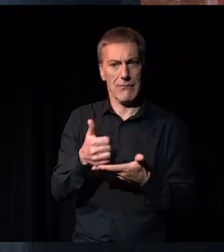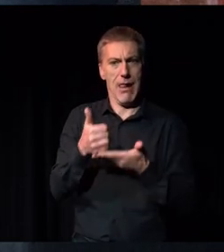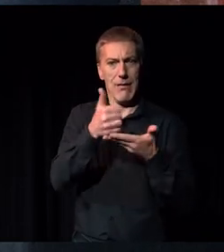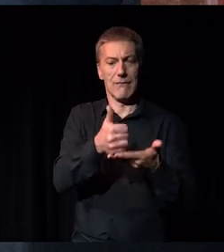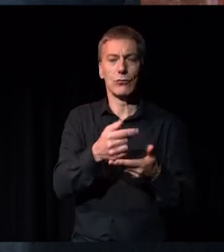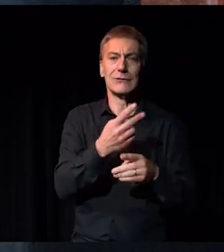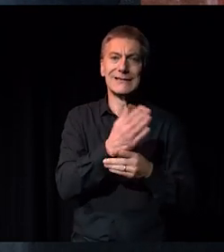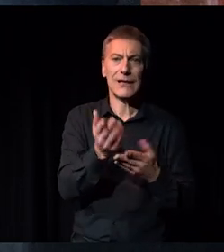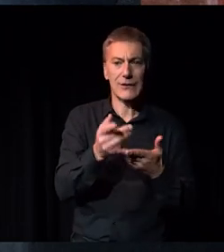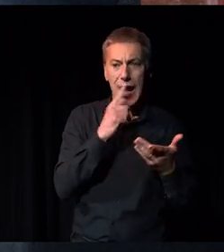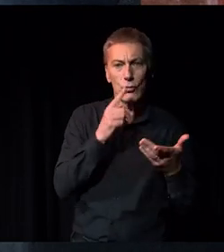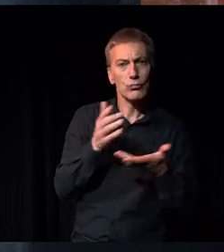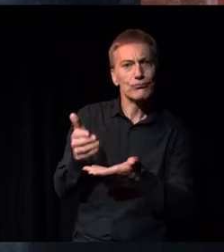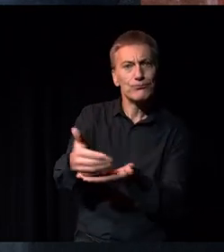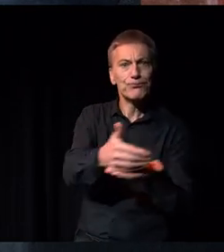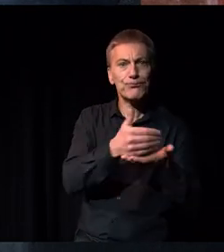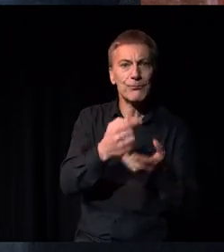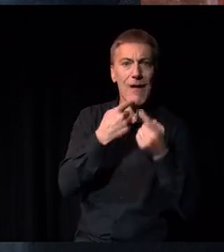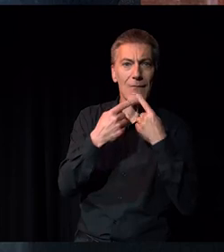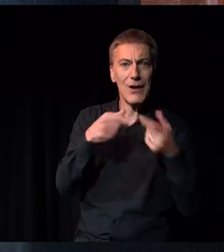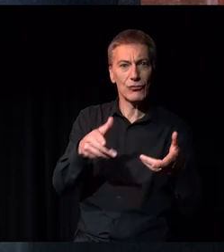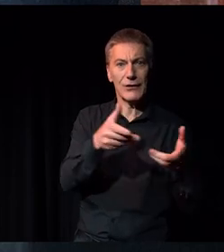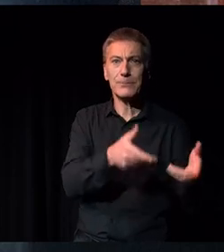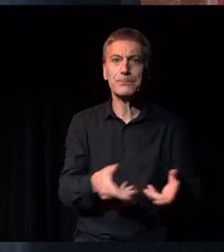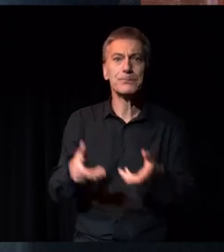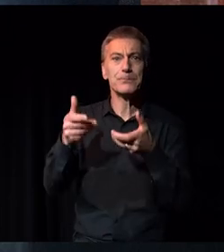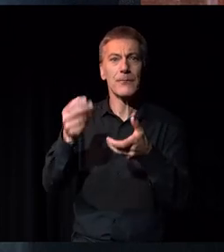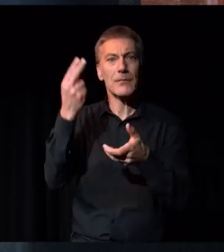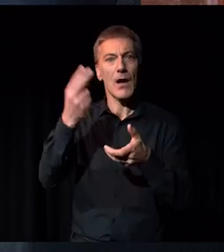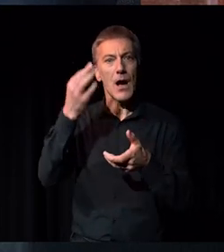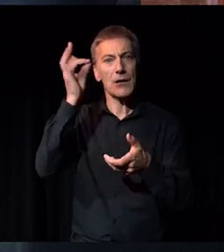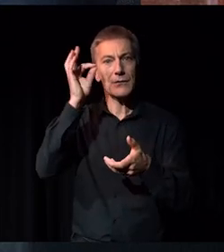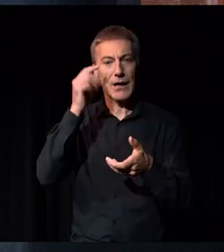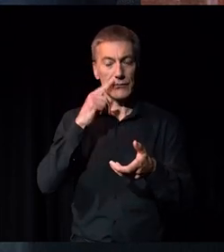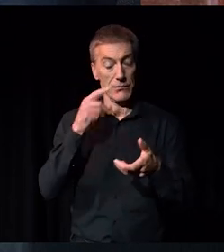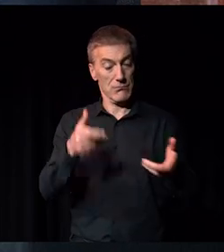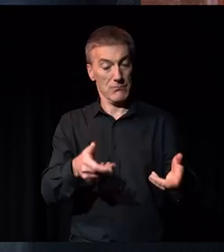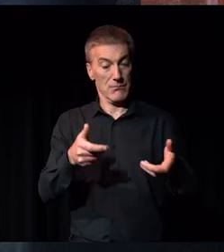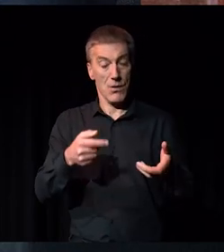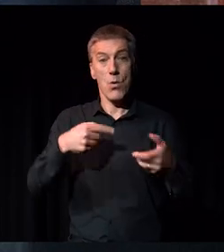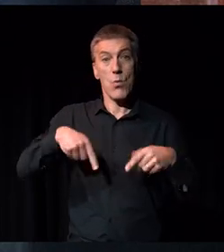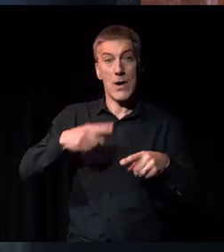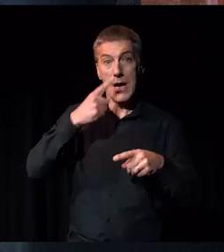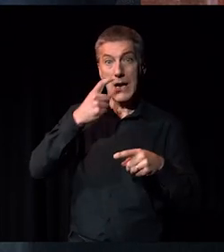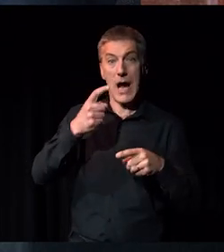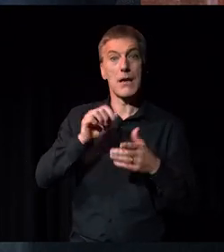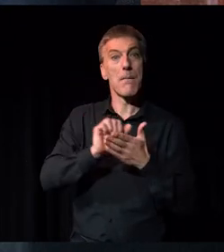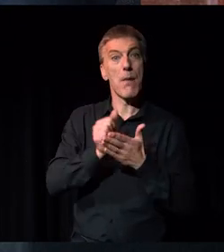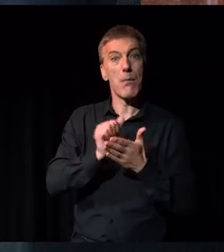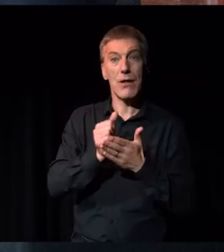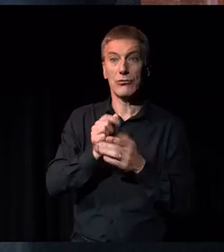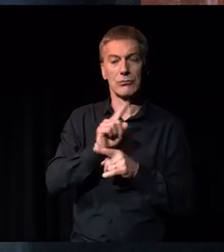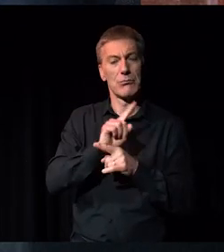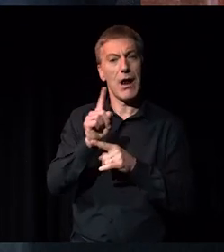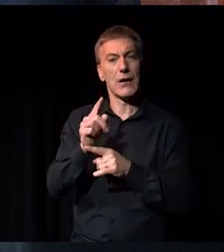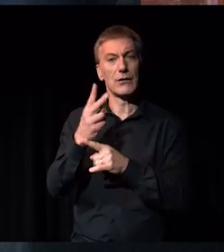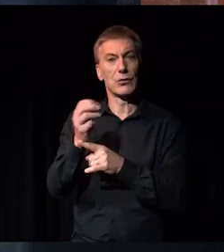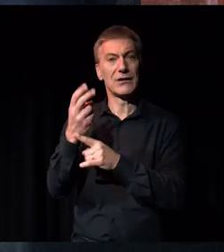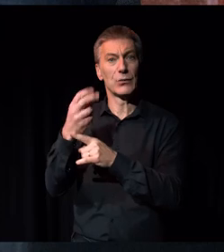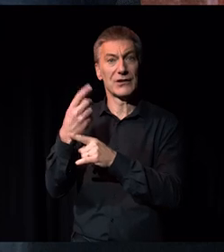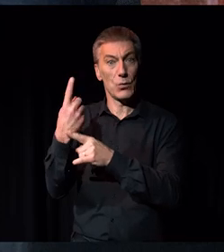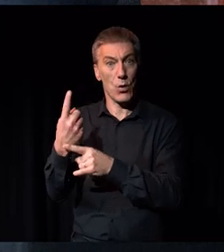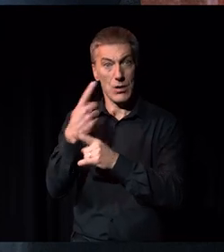how they capture and collect that data for the Arts Council, which we can then begin to publish later in